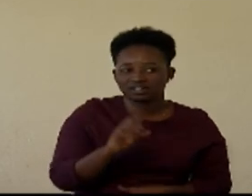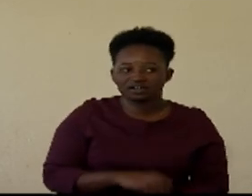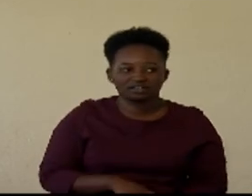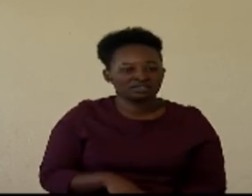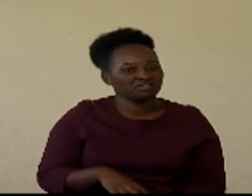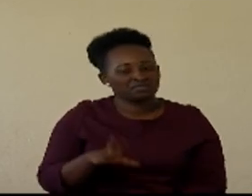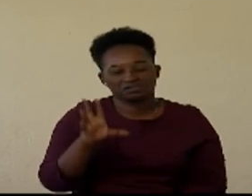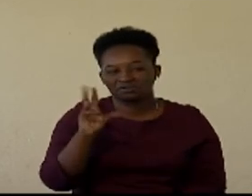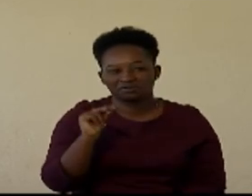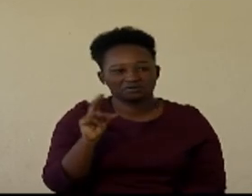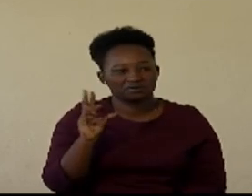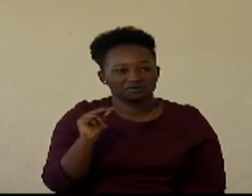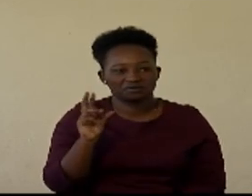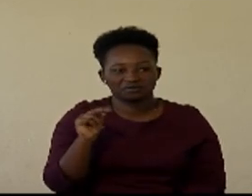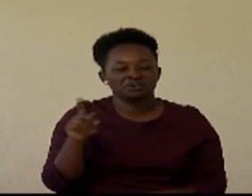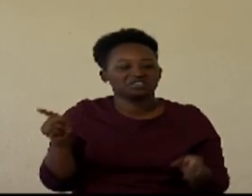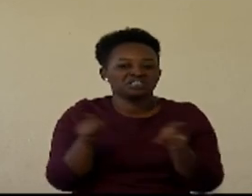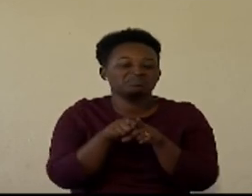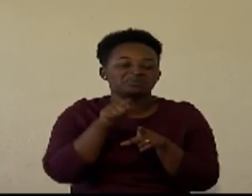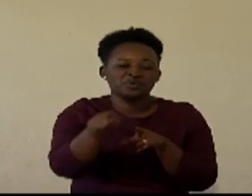guys this is like